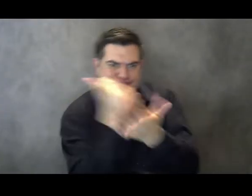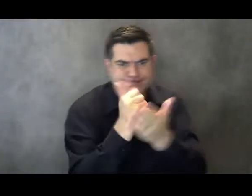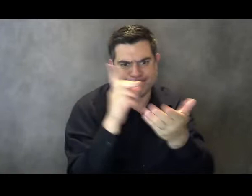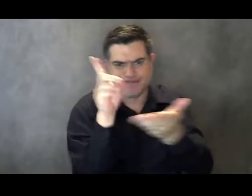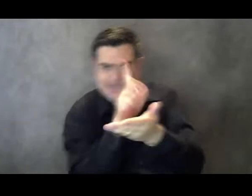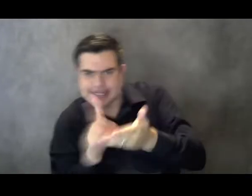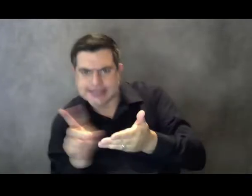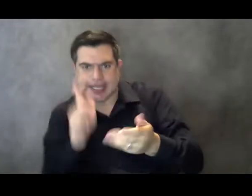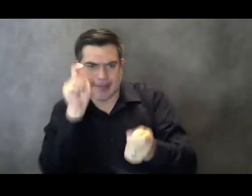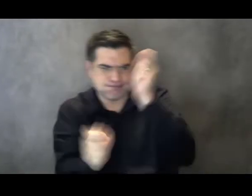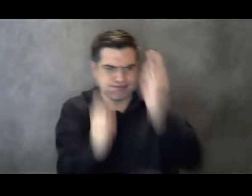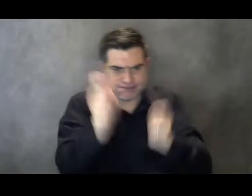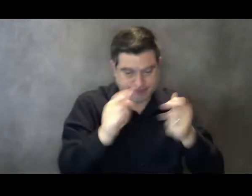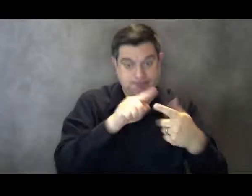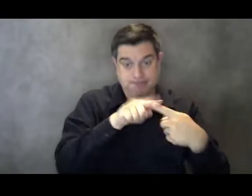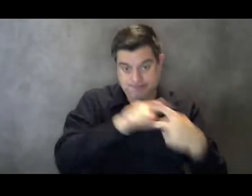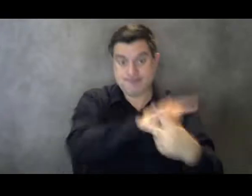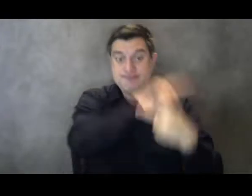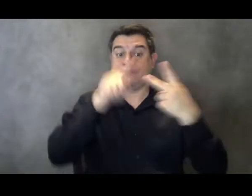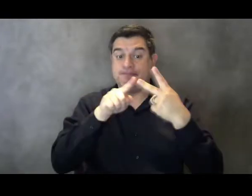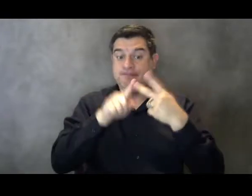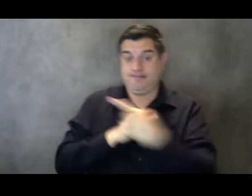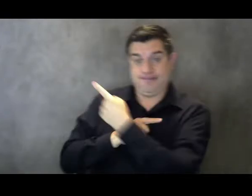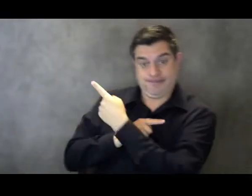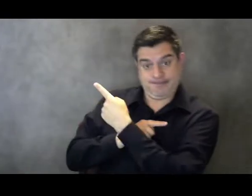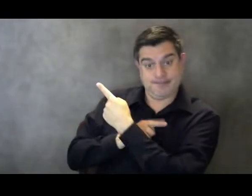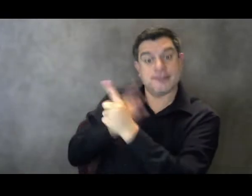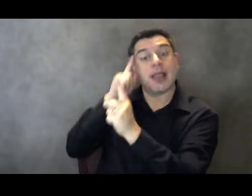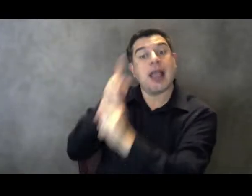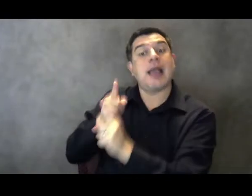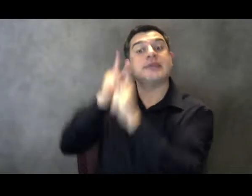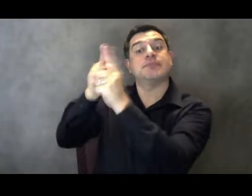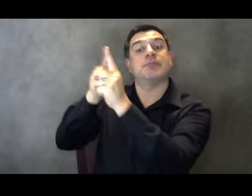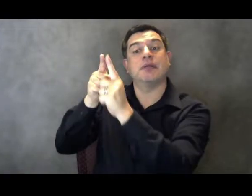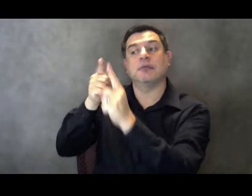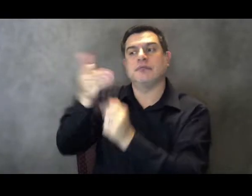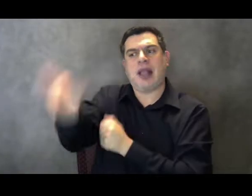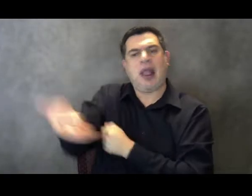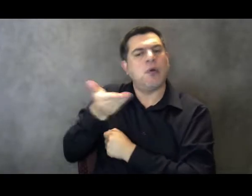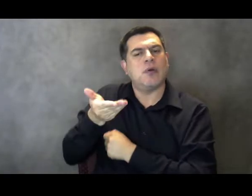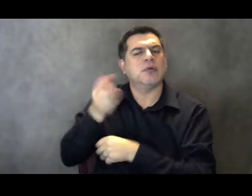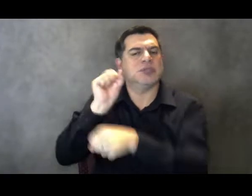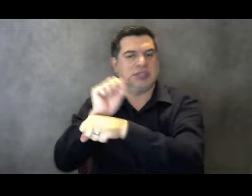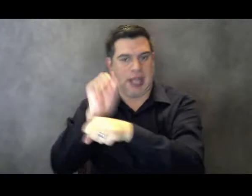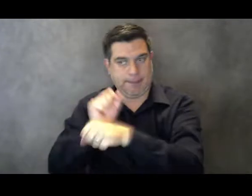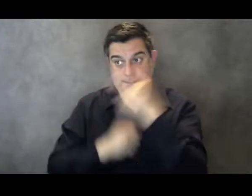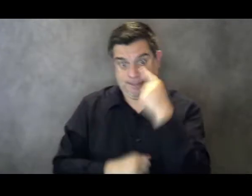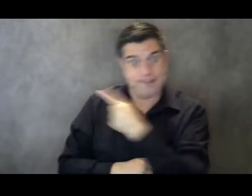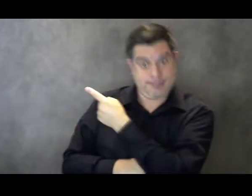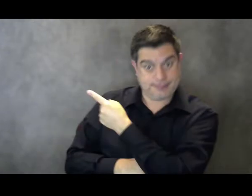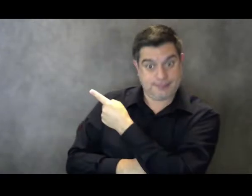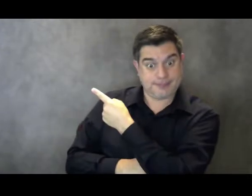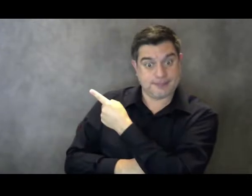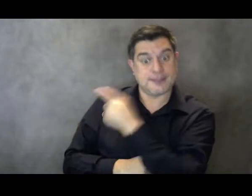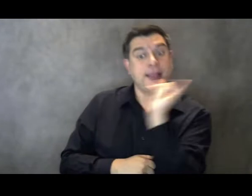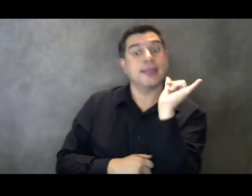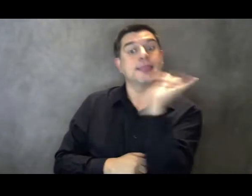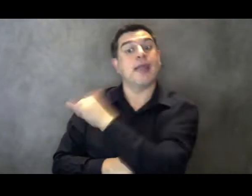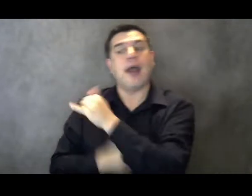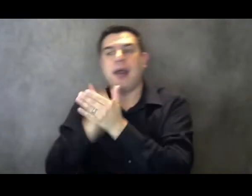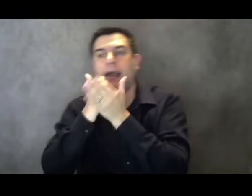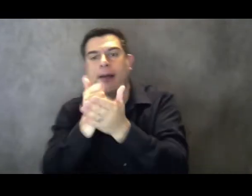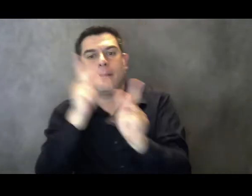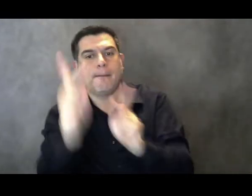Our Aspire to Hire program assists clients in obtaining gainful and fulfilling employment.